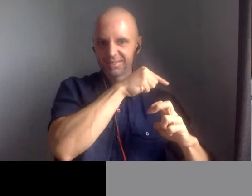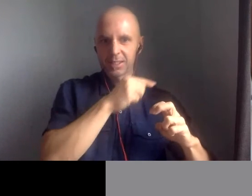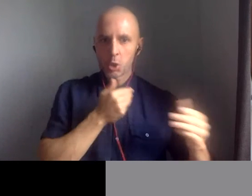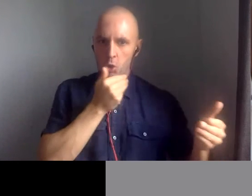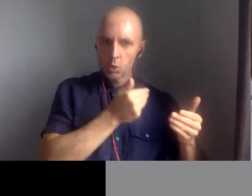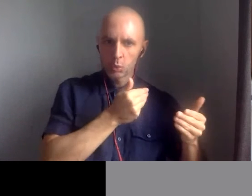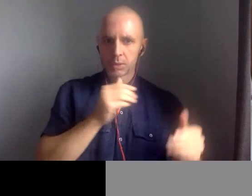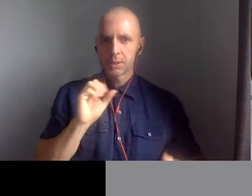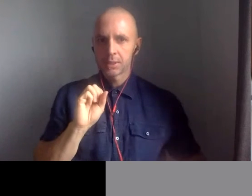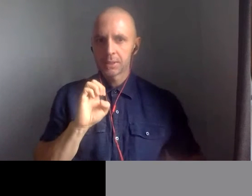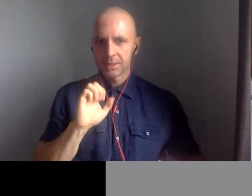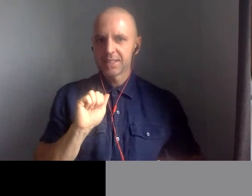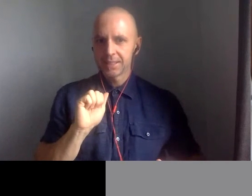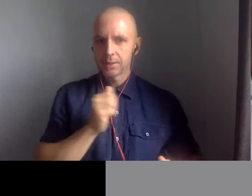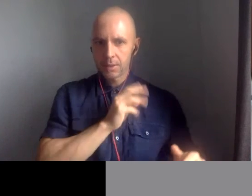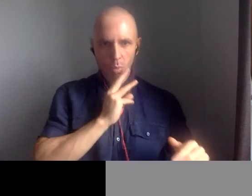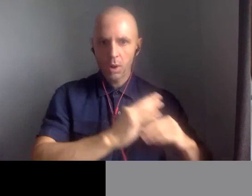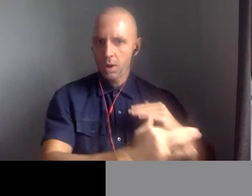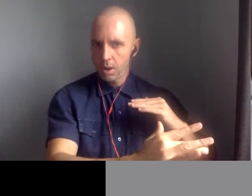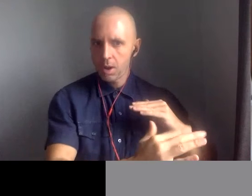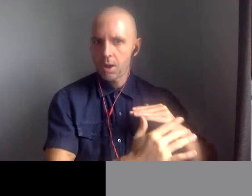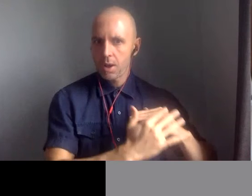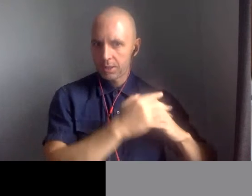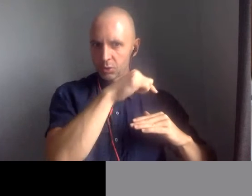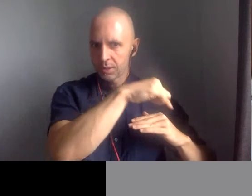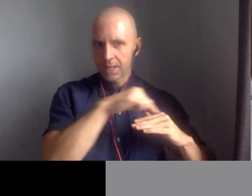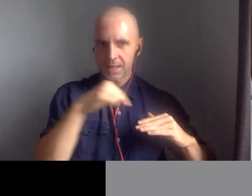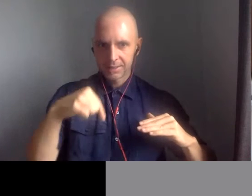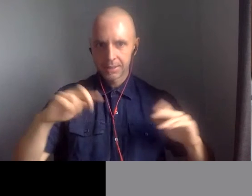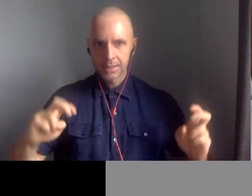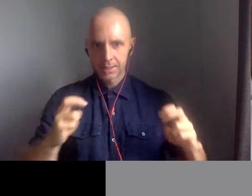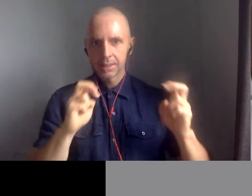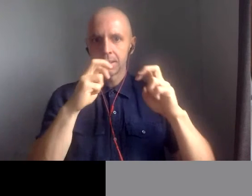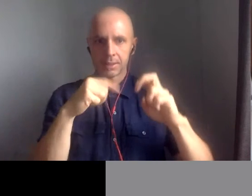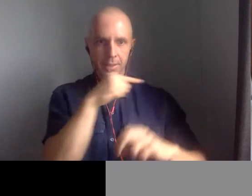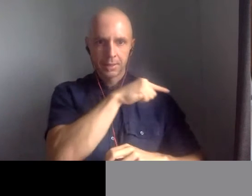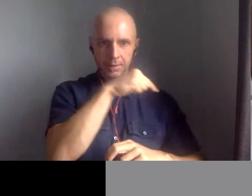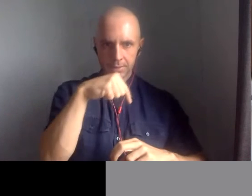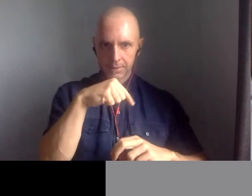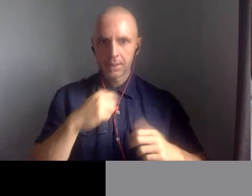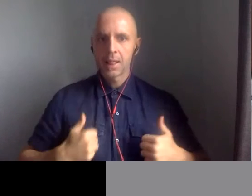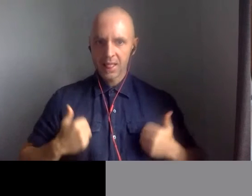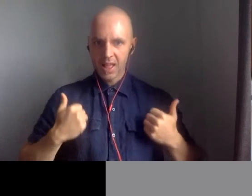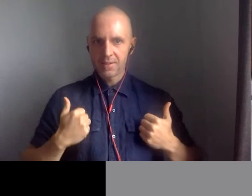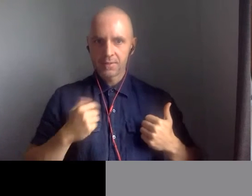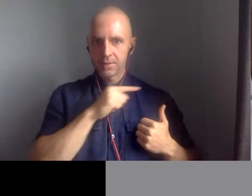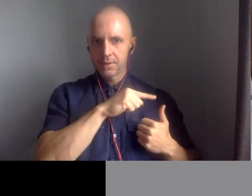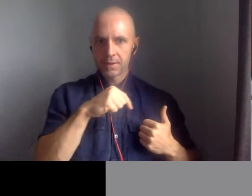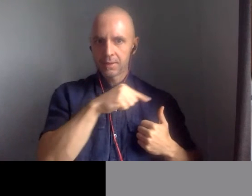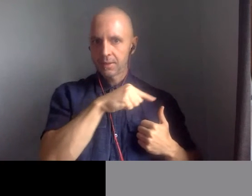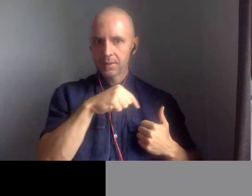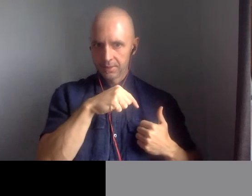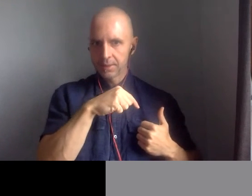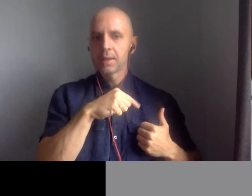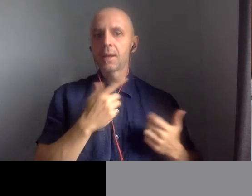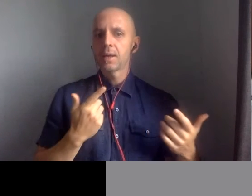to life in the castle, and yet now we're a good 15-20 miles